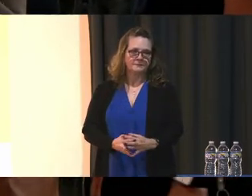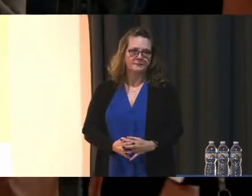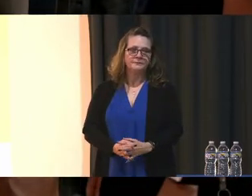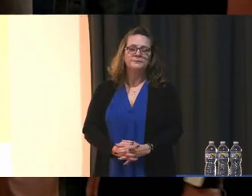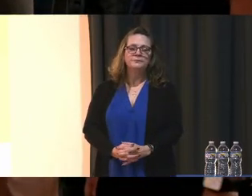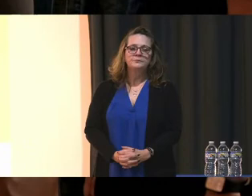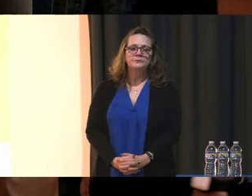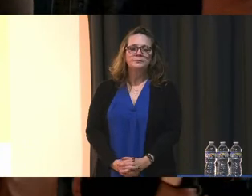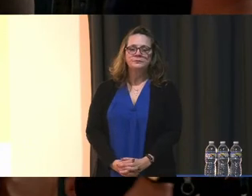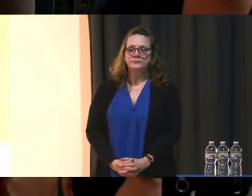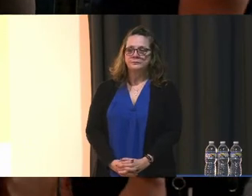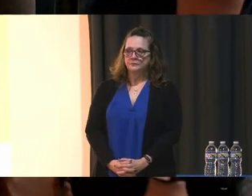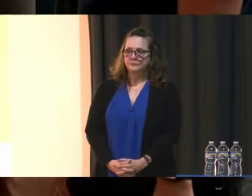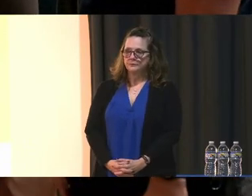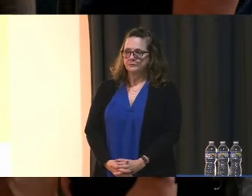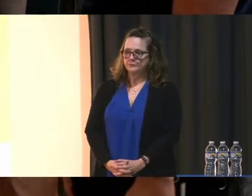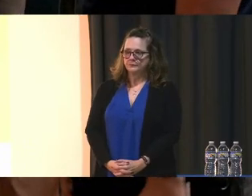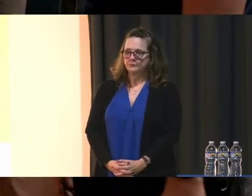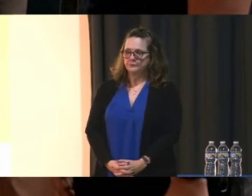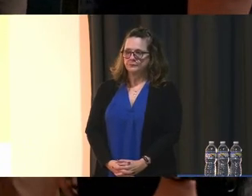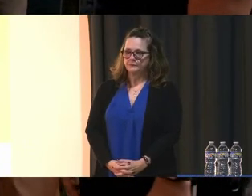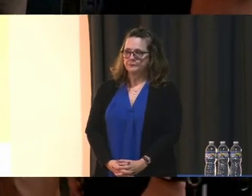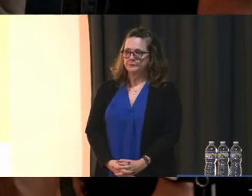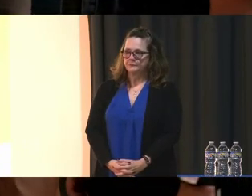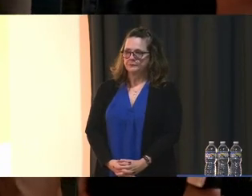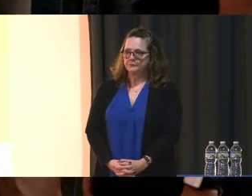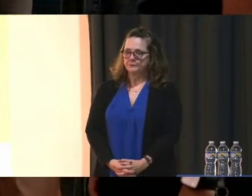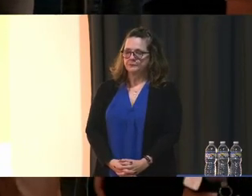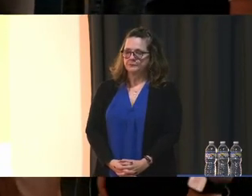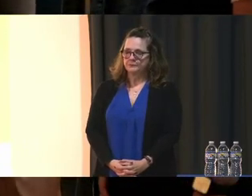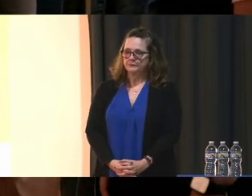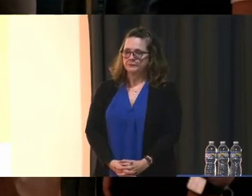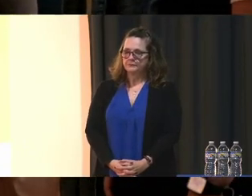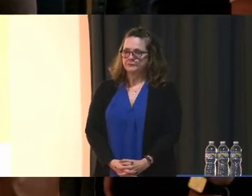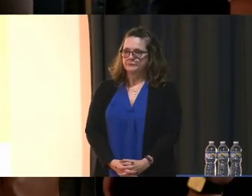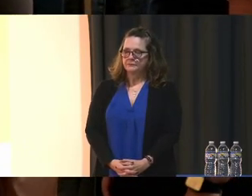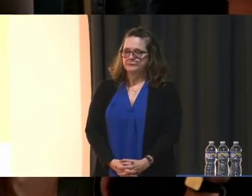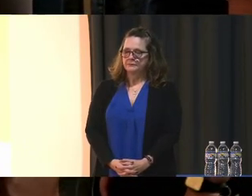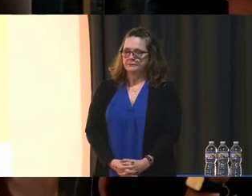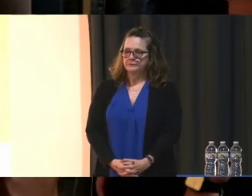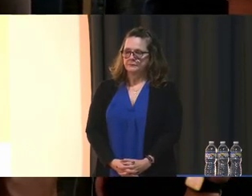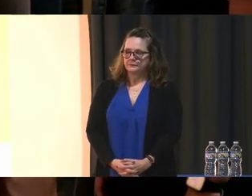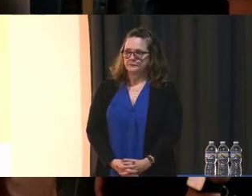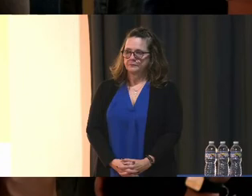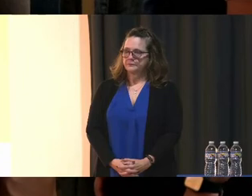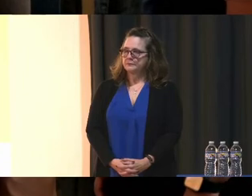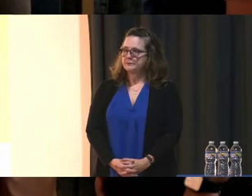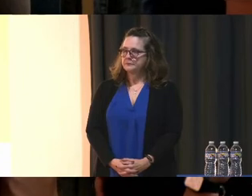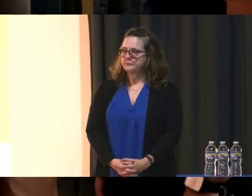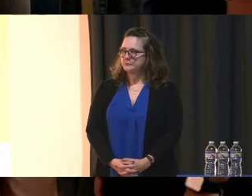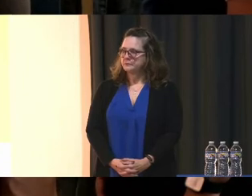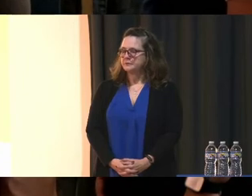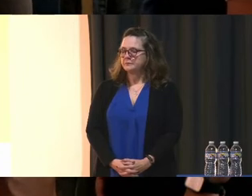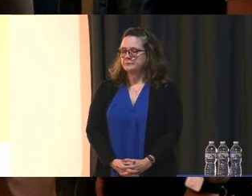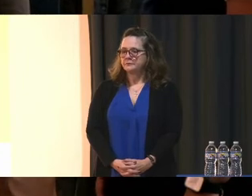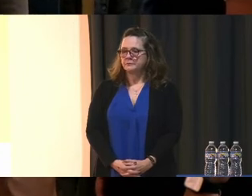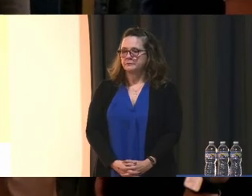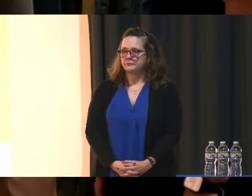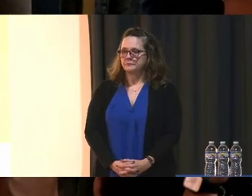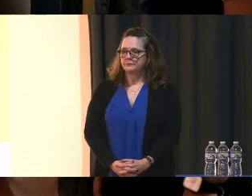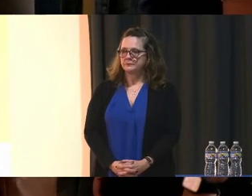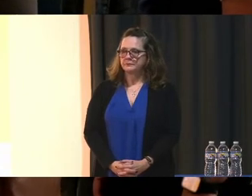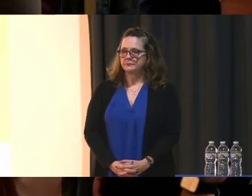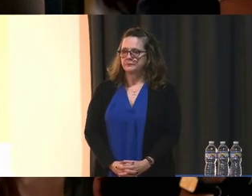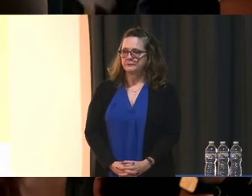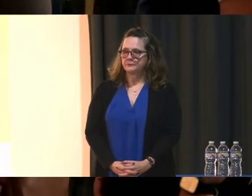people and children at home I would like to know if they have